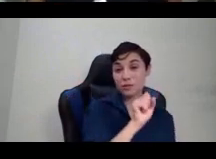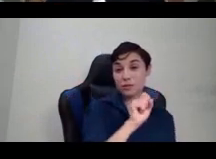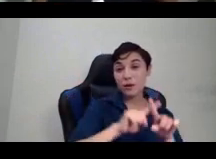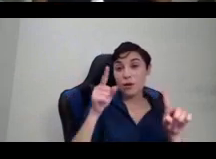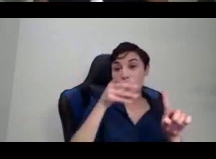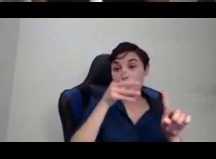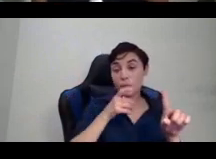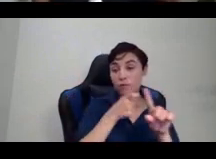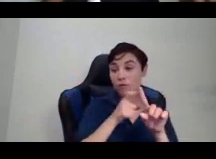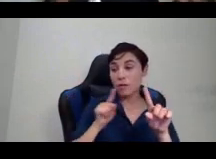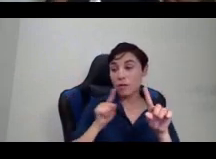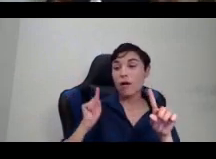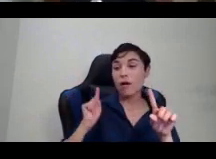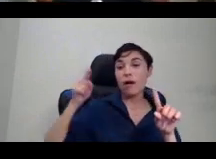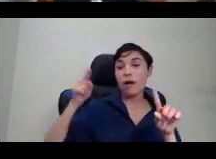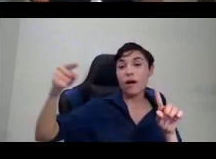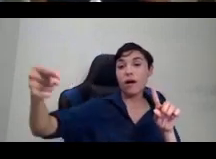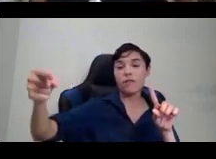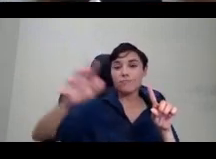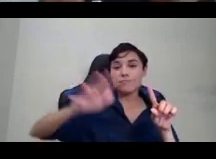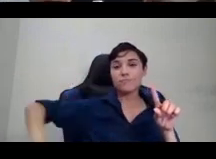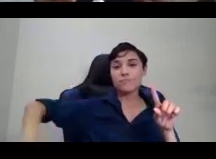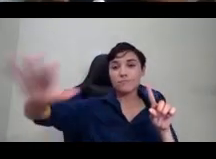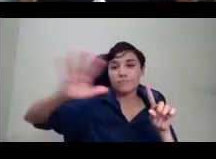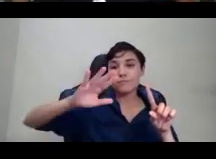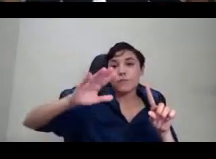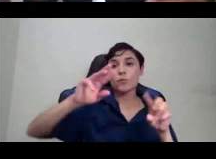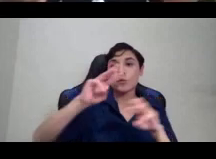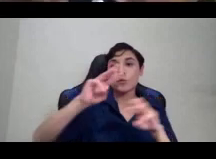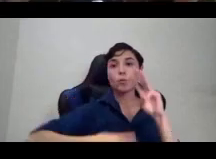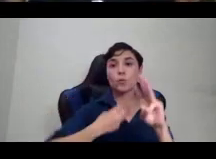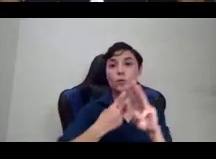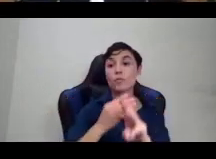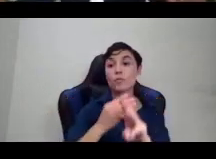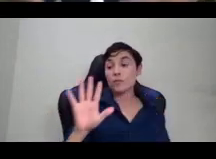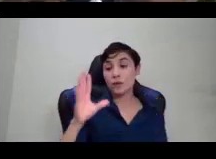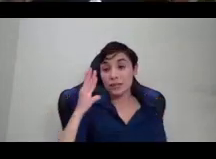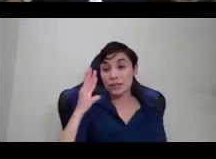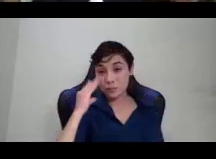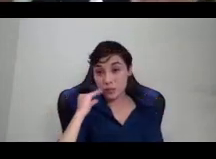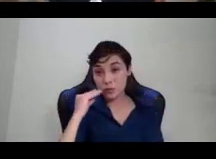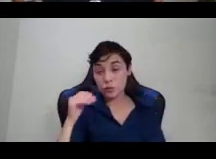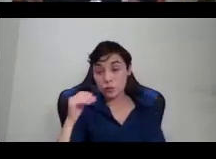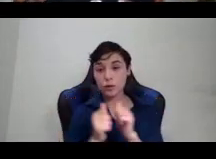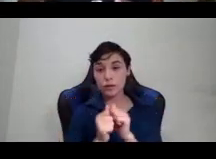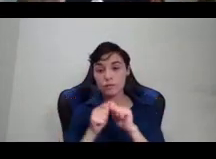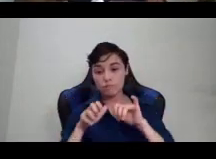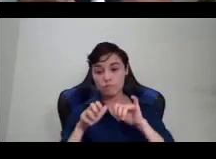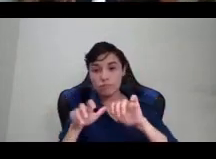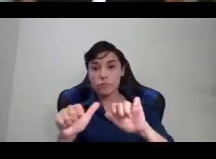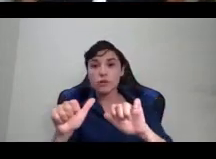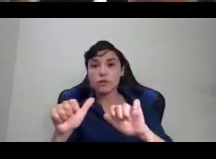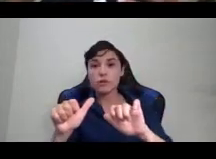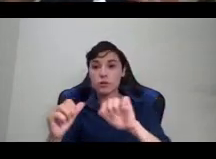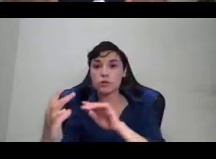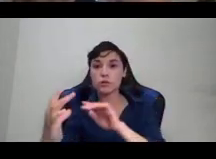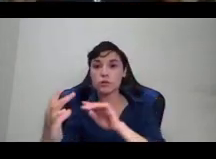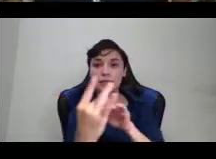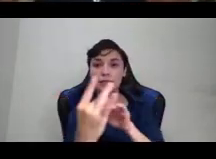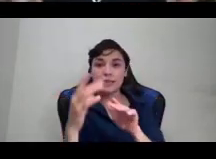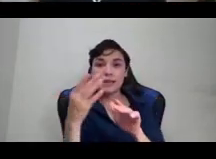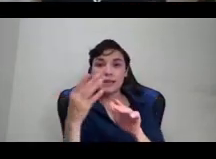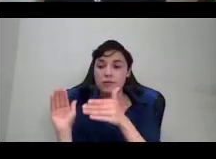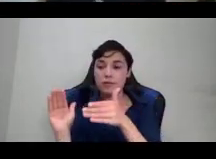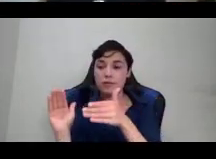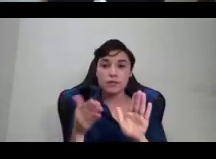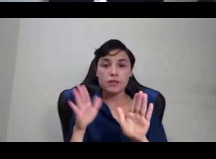experience, experiences of colonialism are leading to their understanding of the world and their politics and